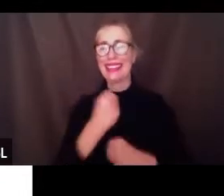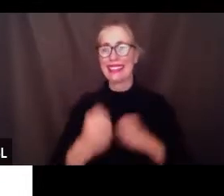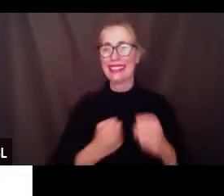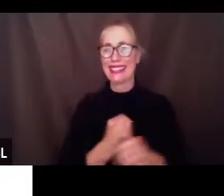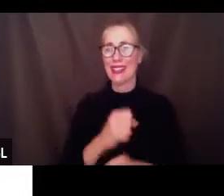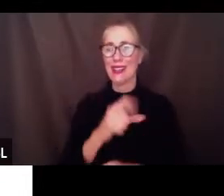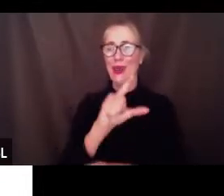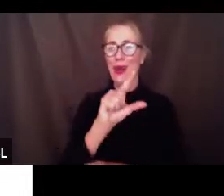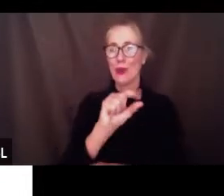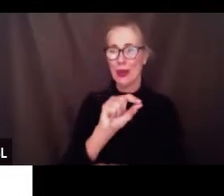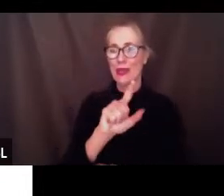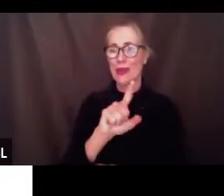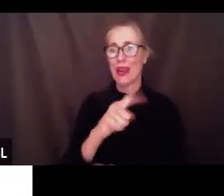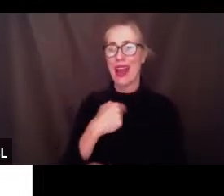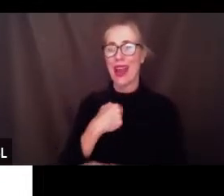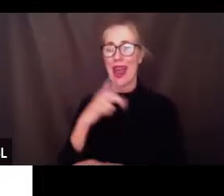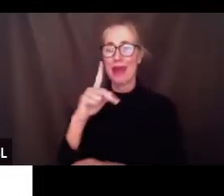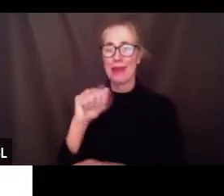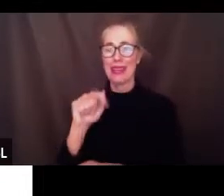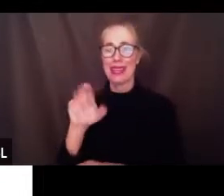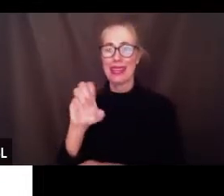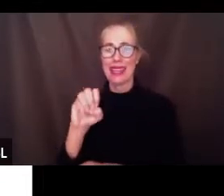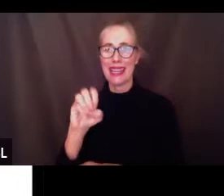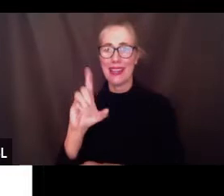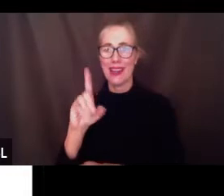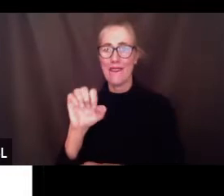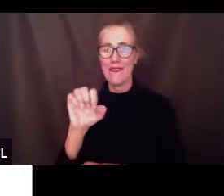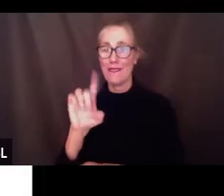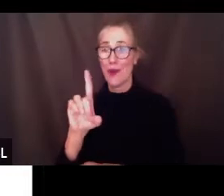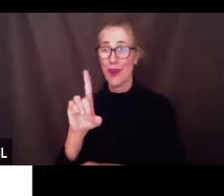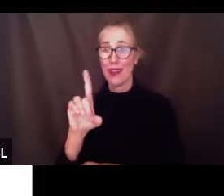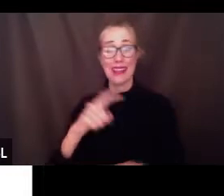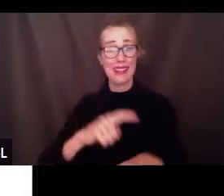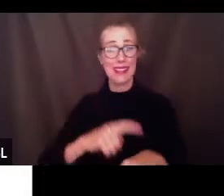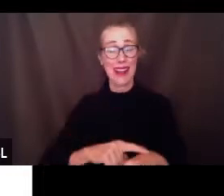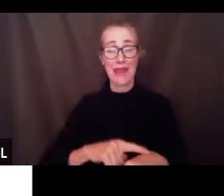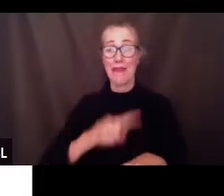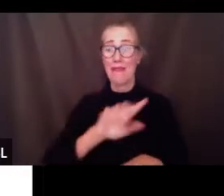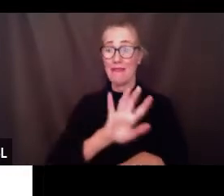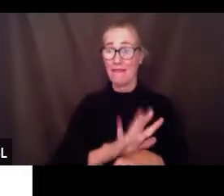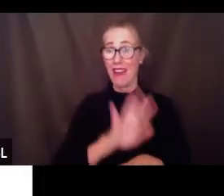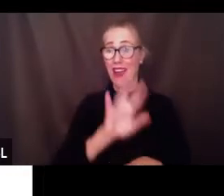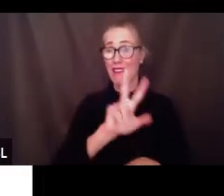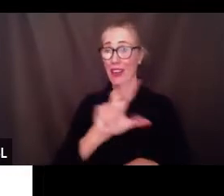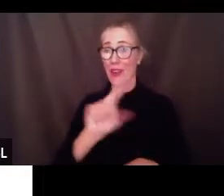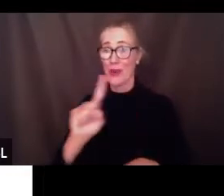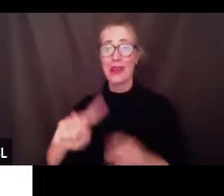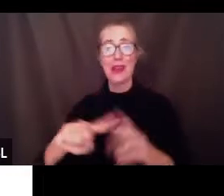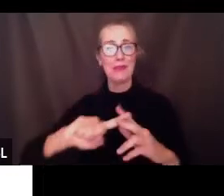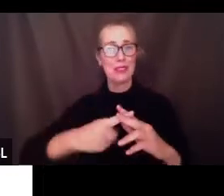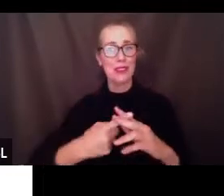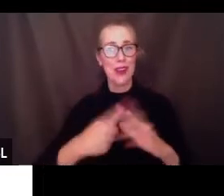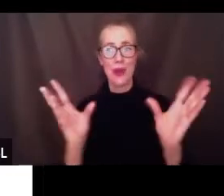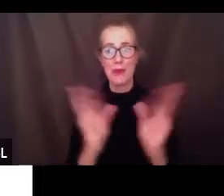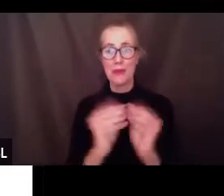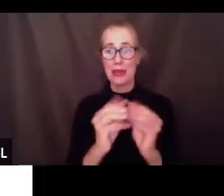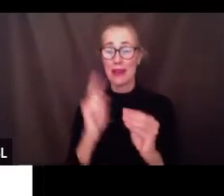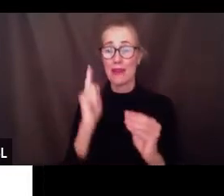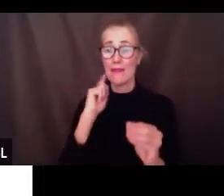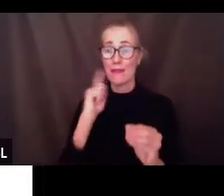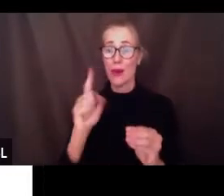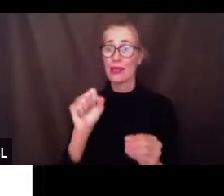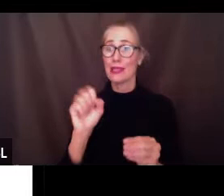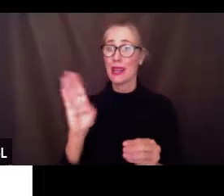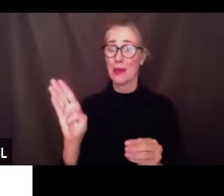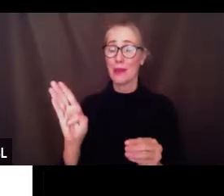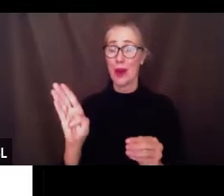I'm Kate Ford. It's 531 and I'm calling to order this special meeting of the Santa Barbara Unified School Board and as